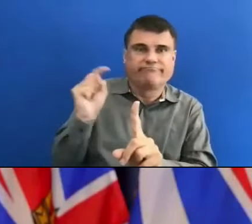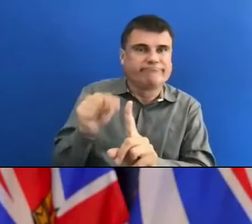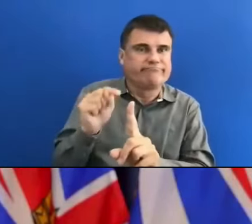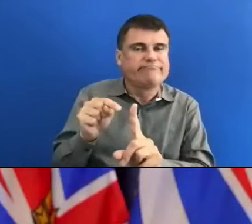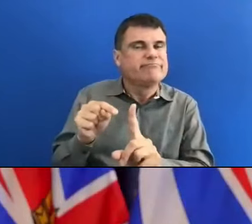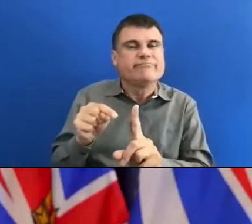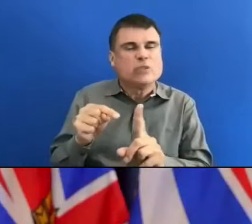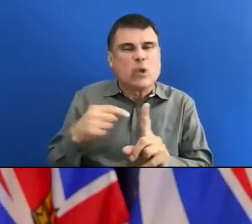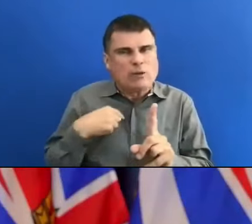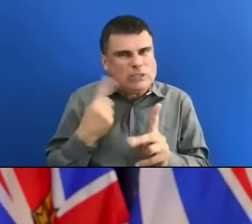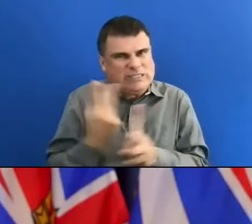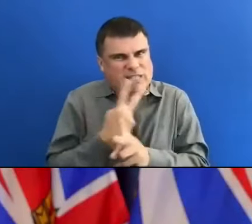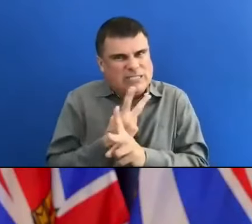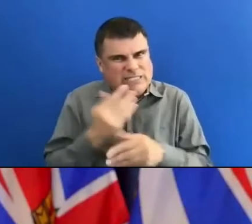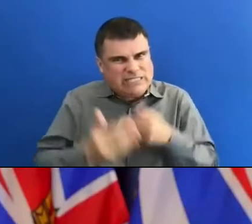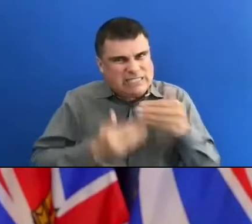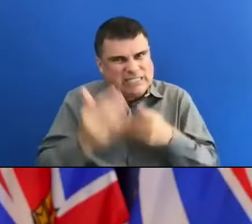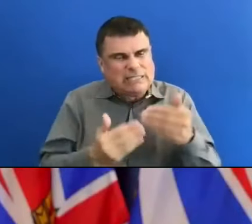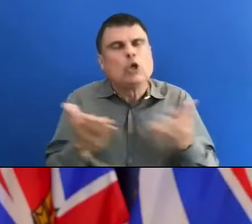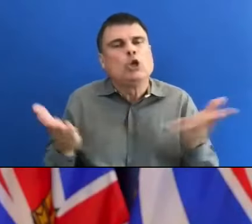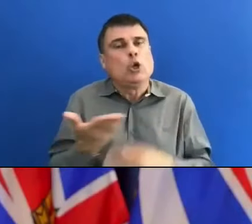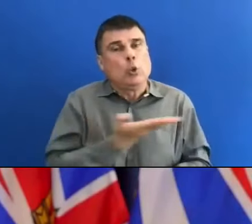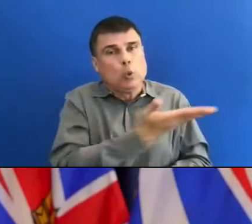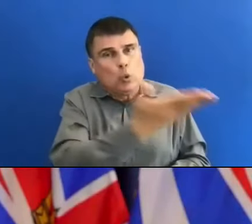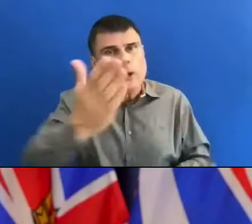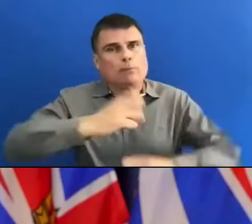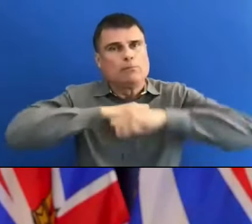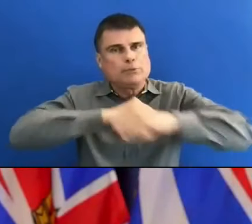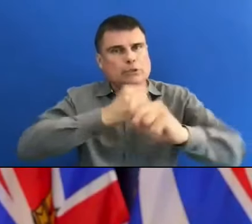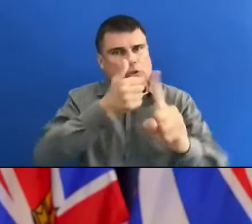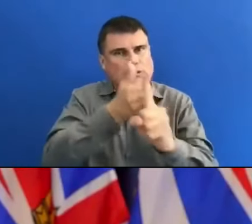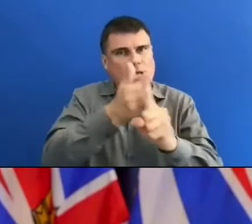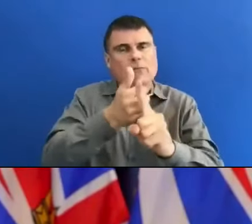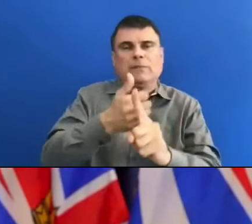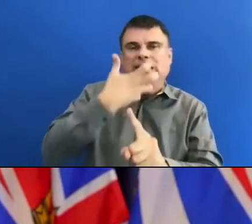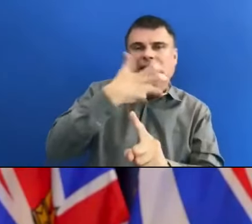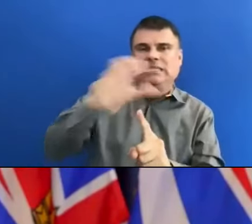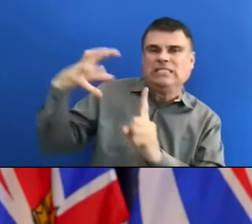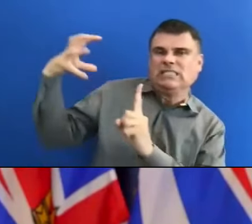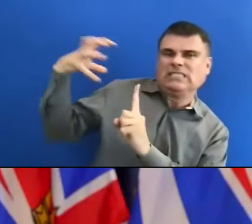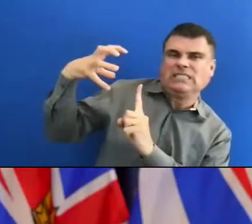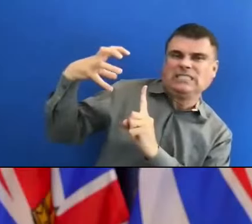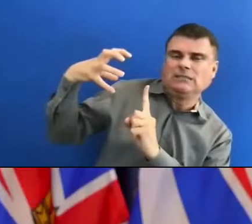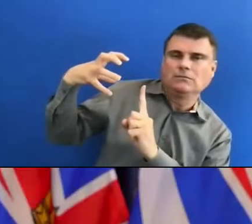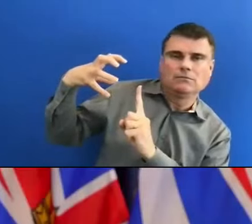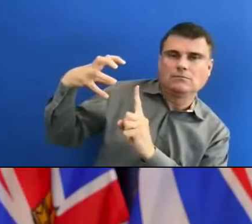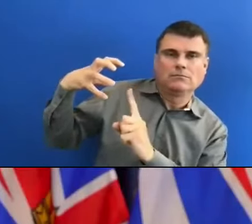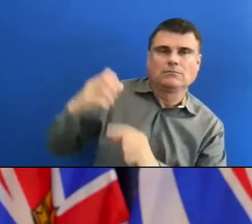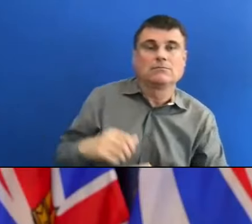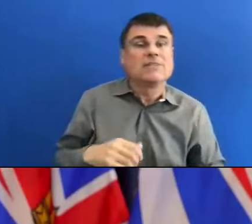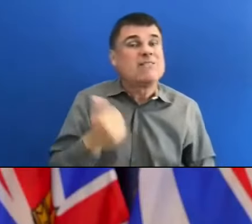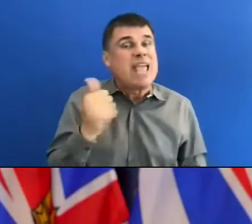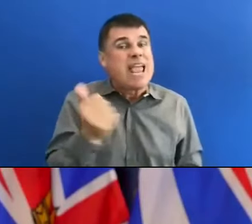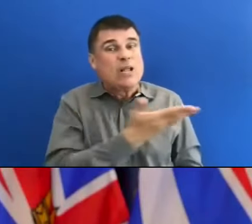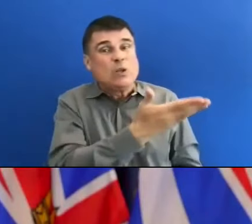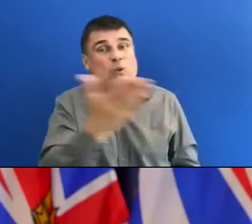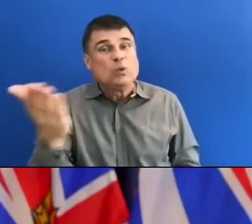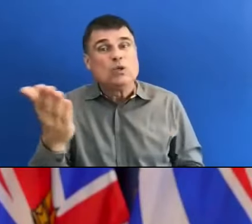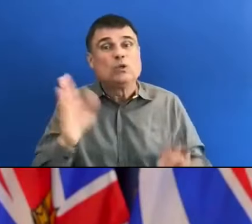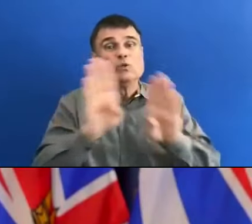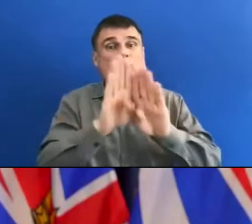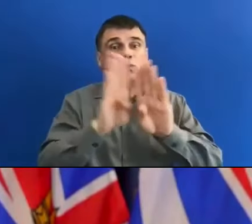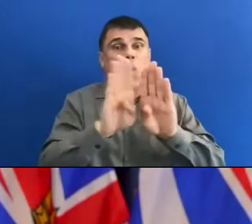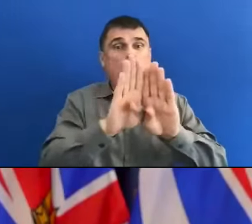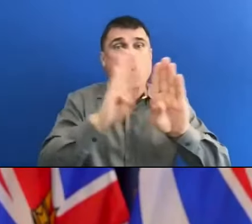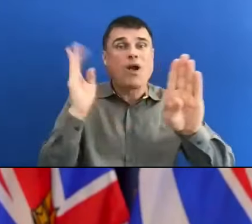to take steps to protect themselves. But it was apparent to anyone who walked outdoors that we were in an unprecedented heat